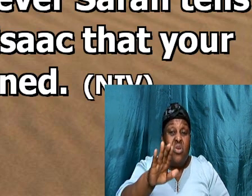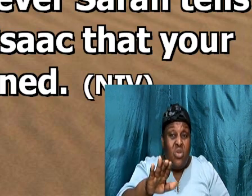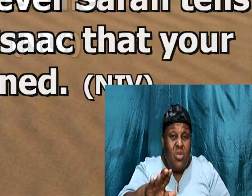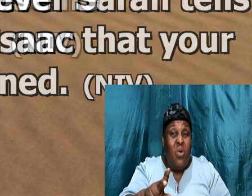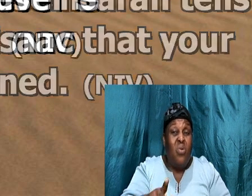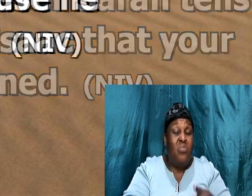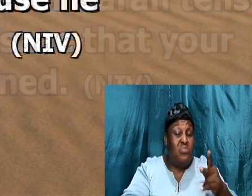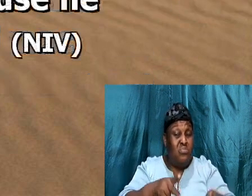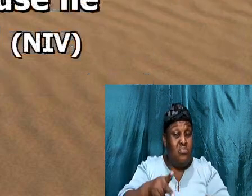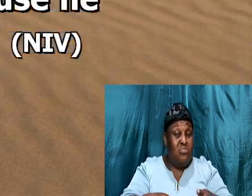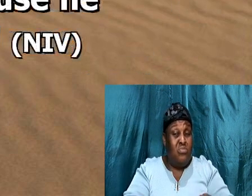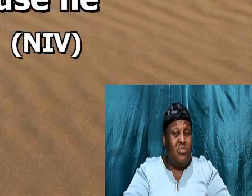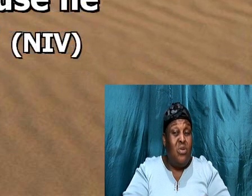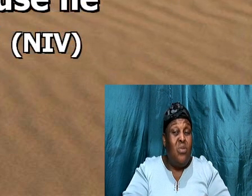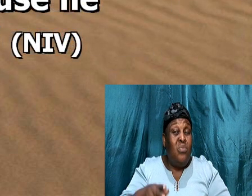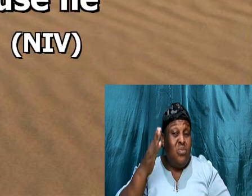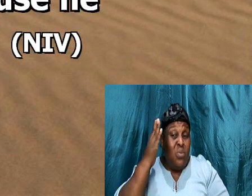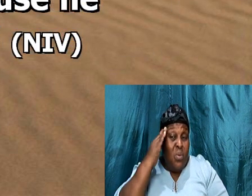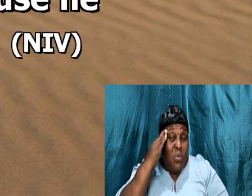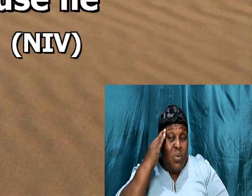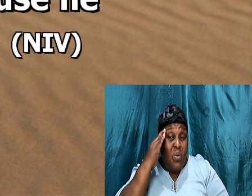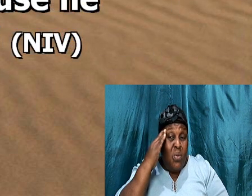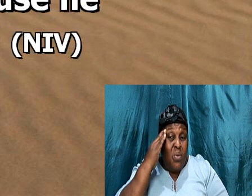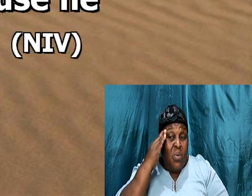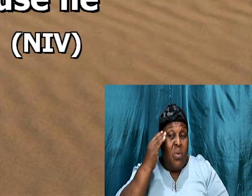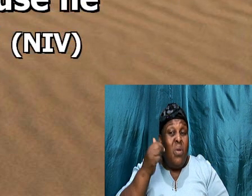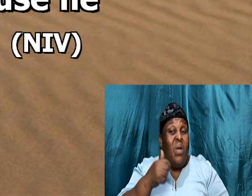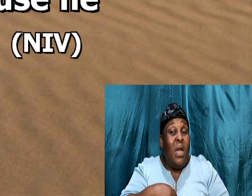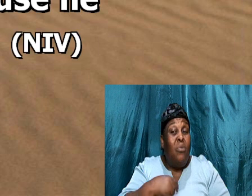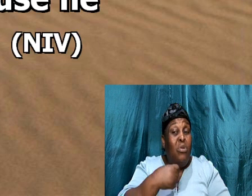make the son, of the slave woman, a nation, also,